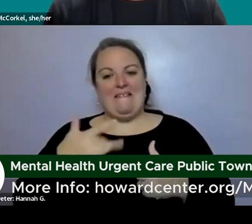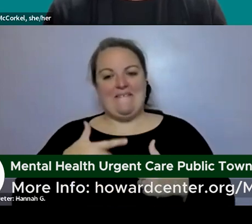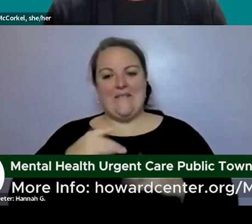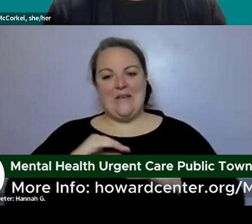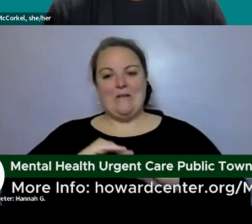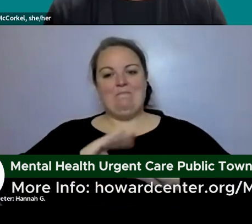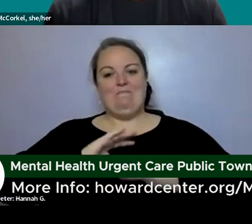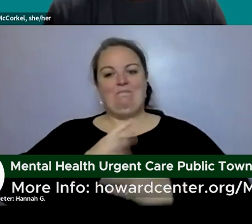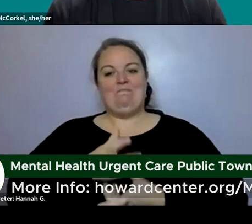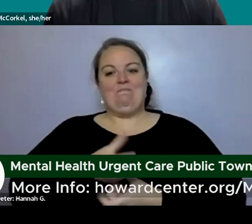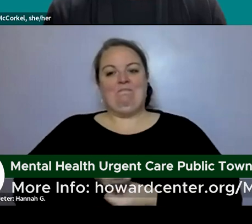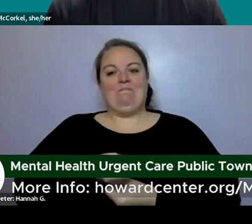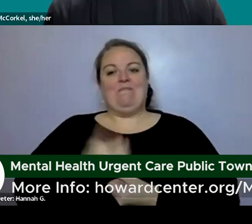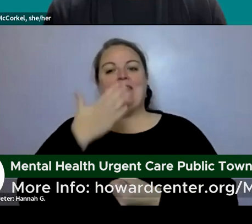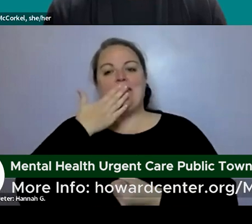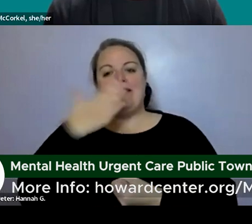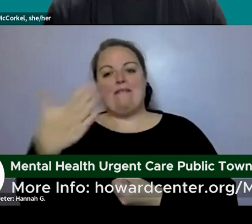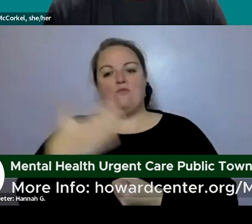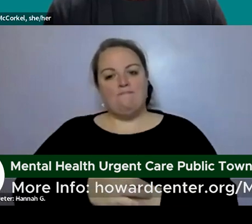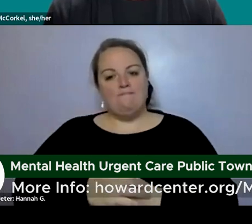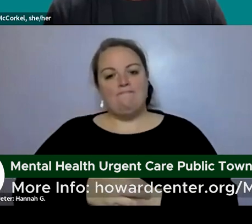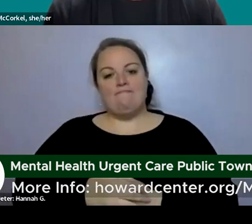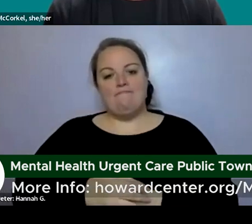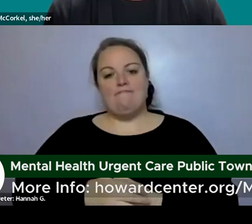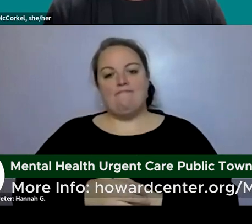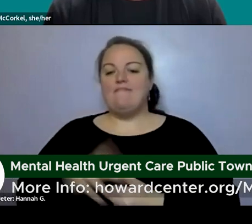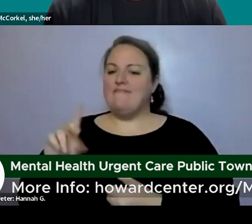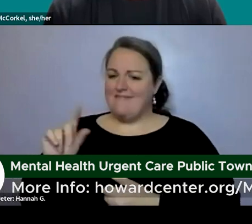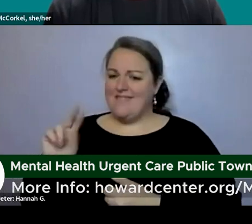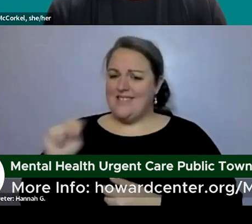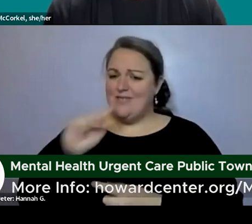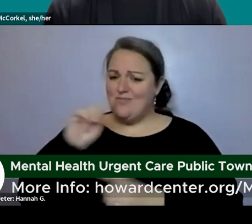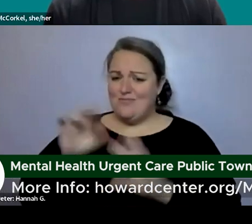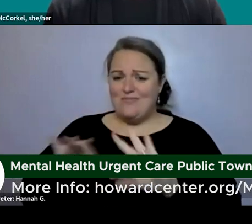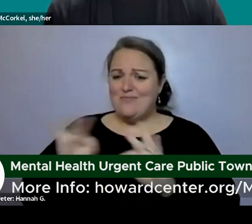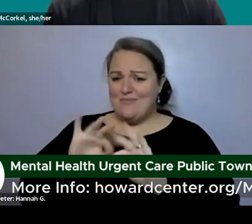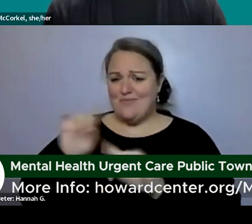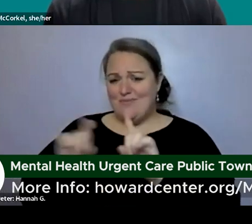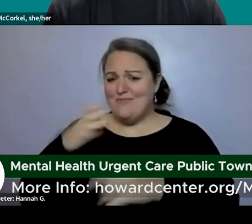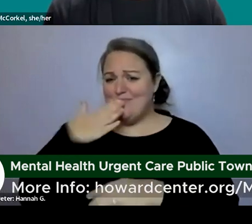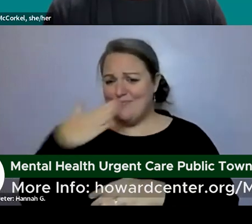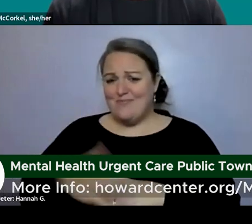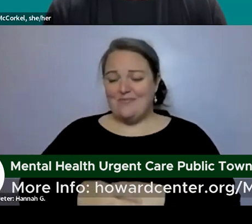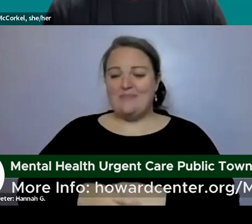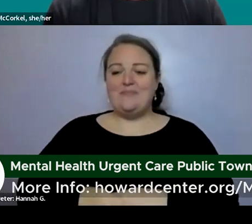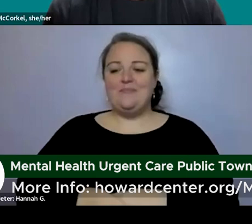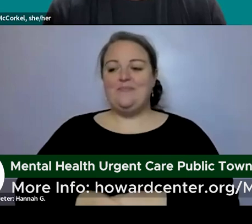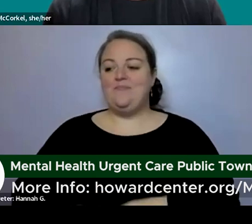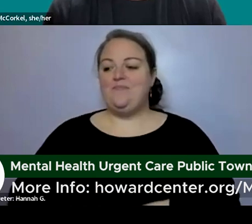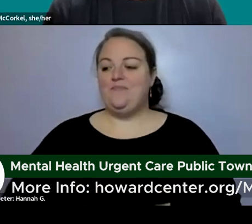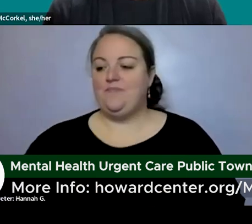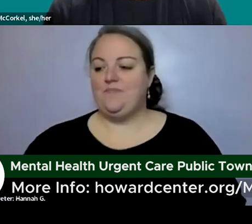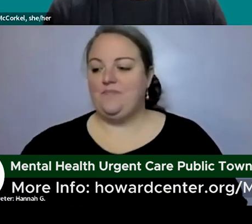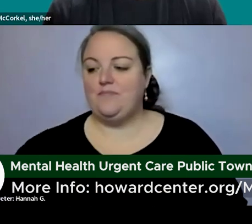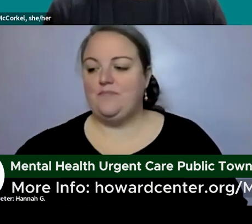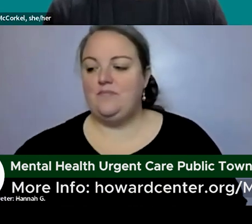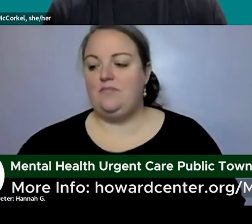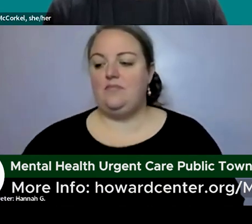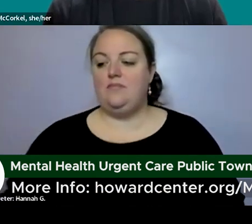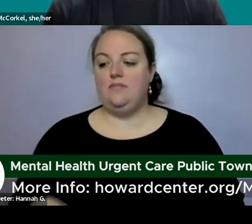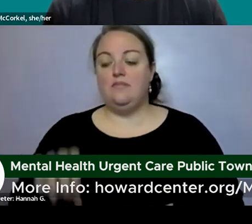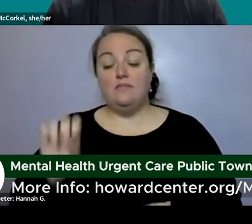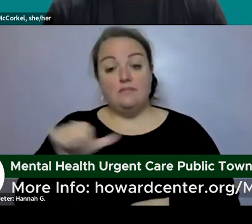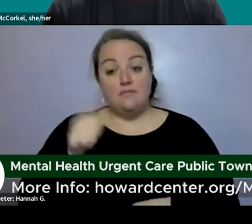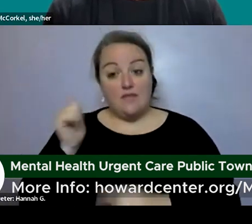so um thank you dan that was a really important question um so uh another question for you